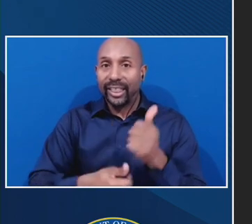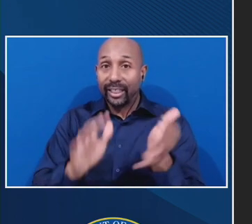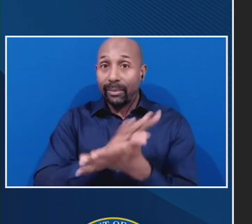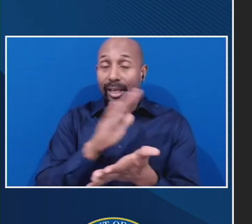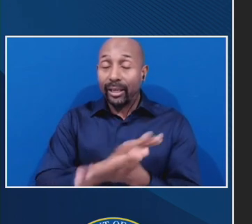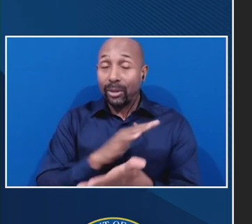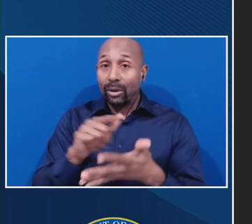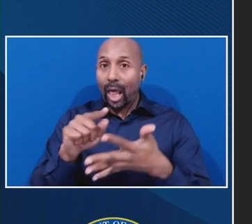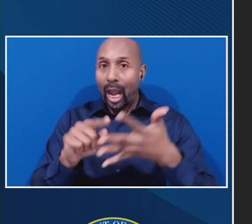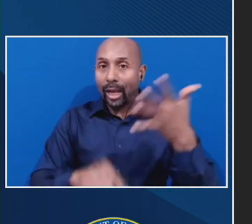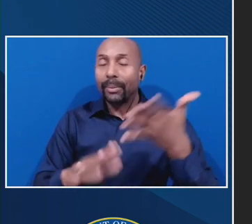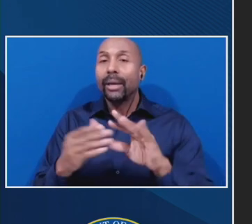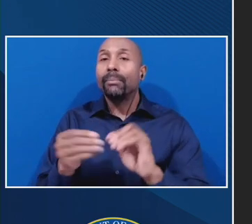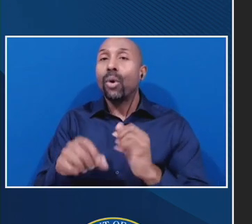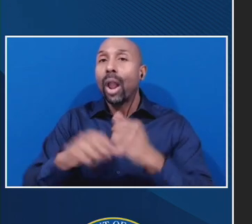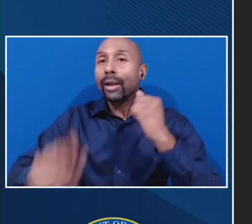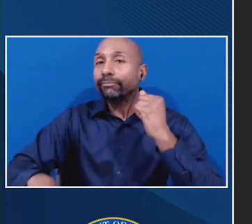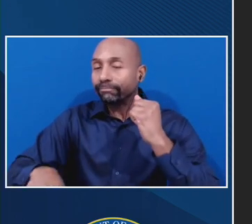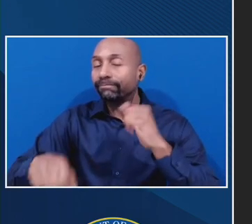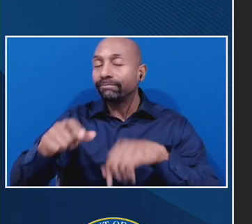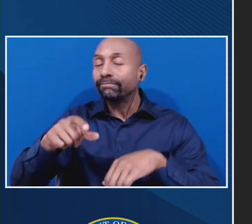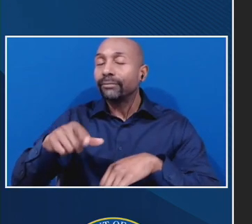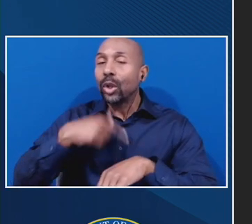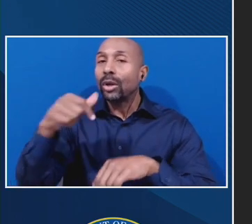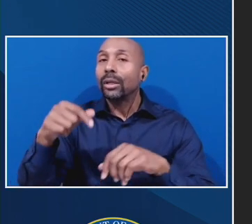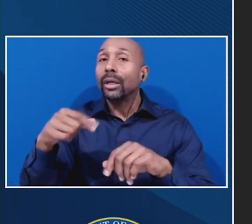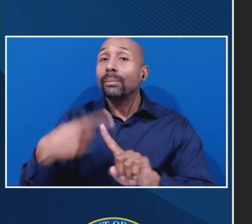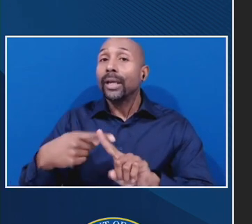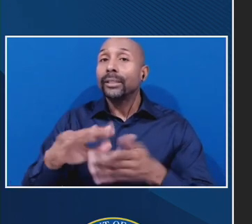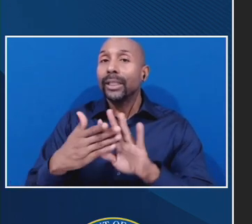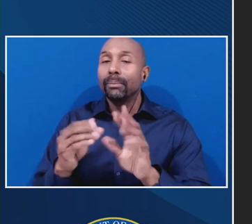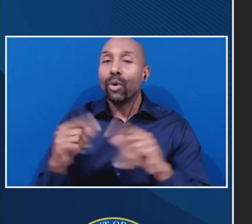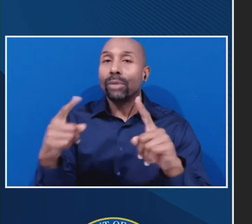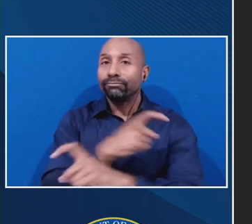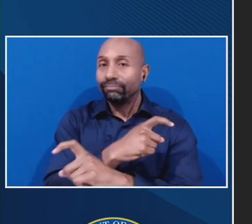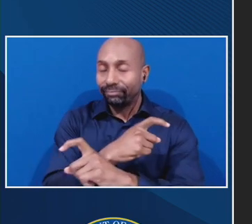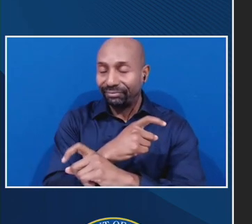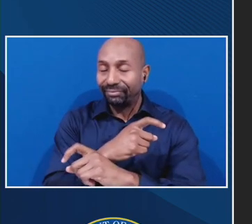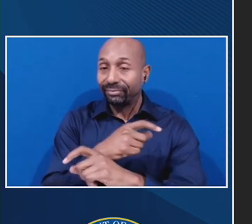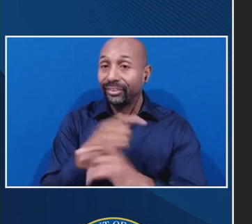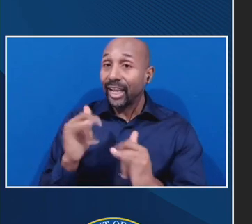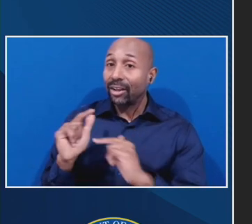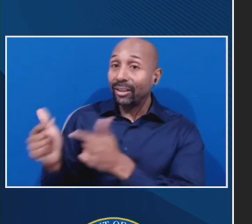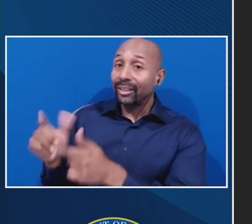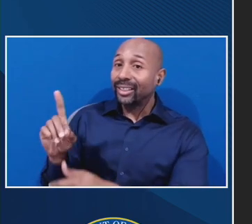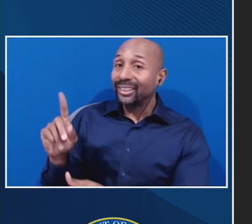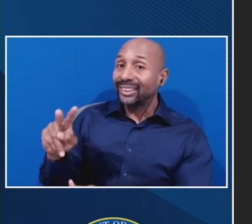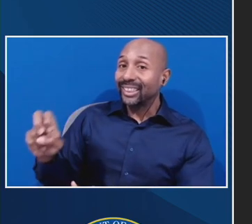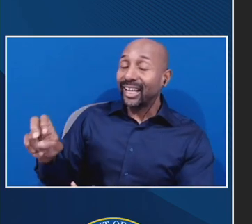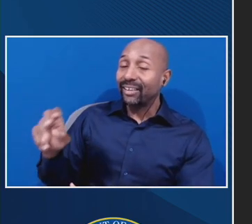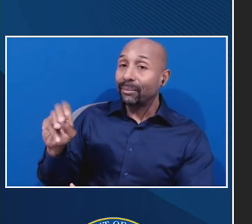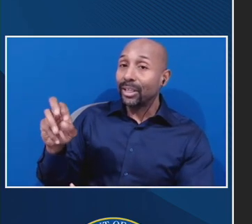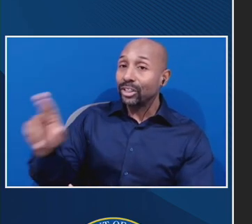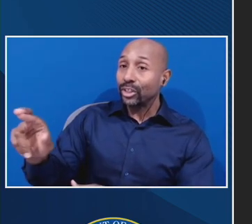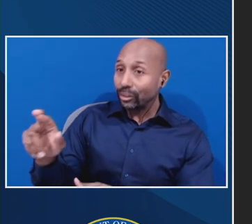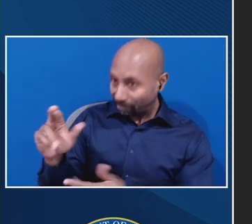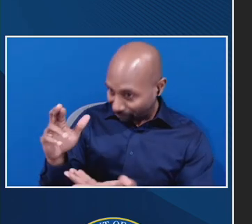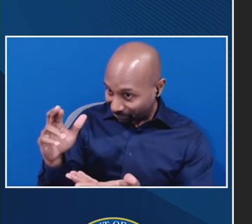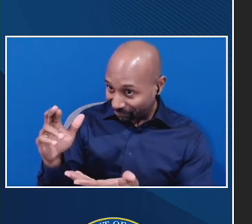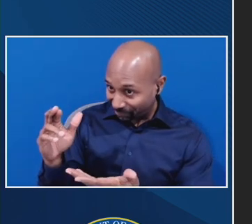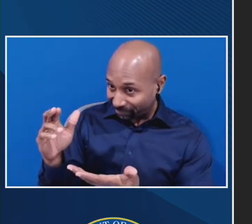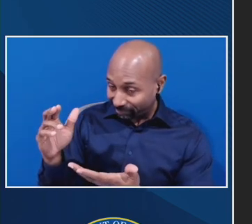so with that being said, uh, we will turn it over now, uh, uh, Dave muster, and we are going to begin, um,